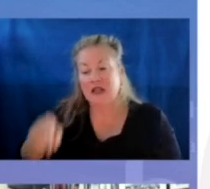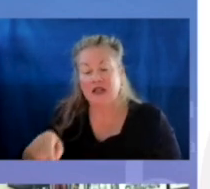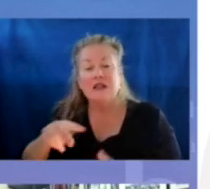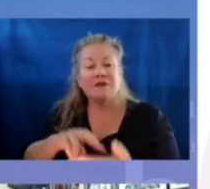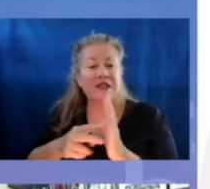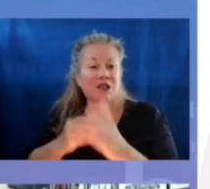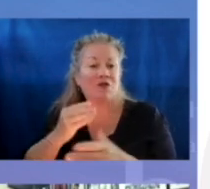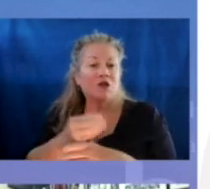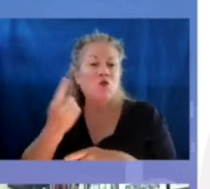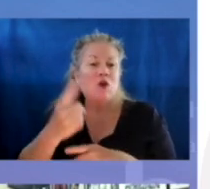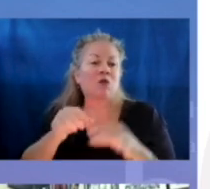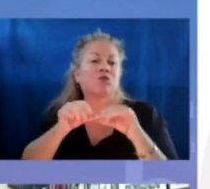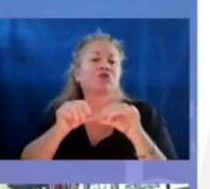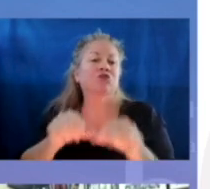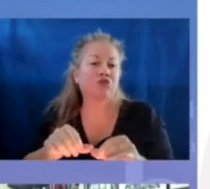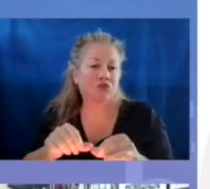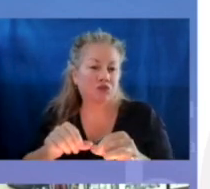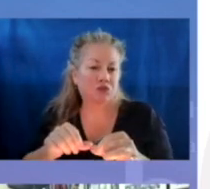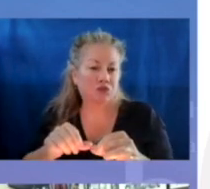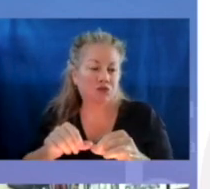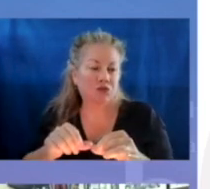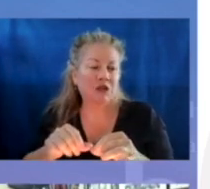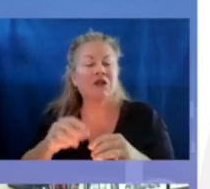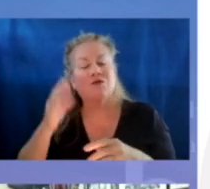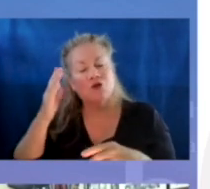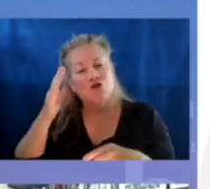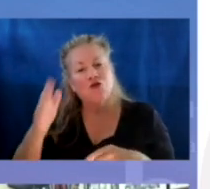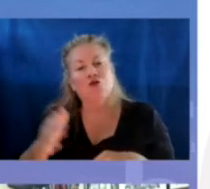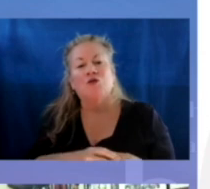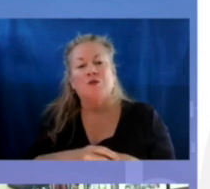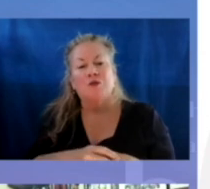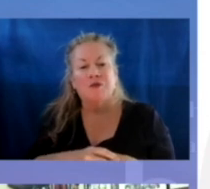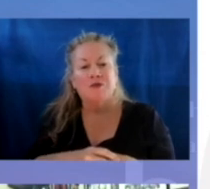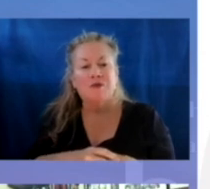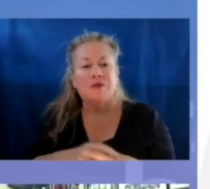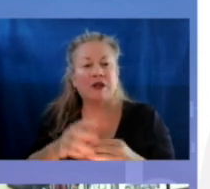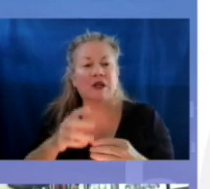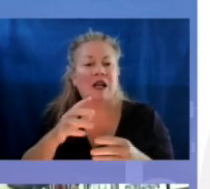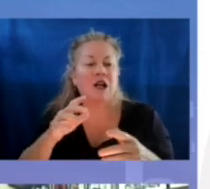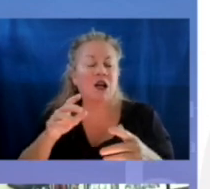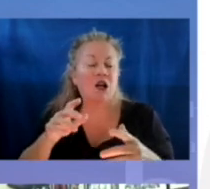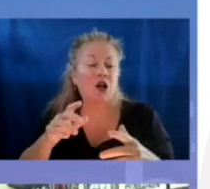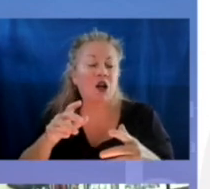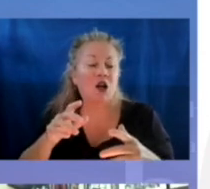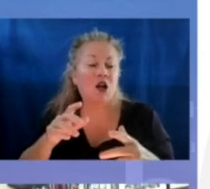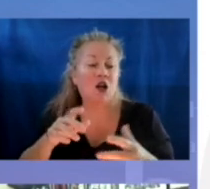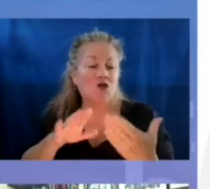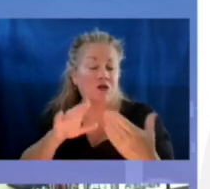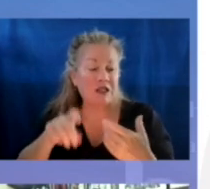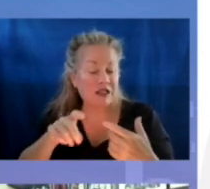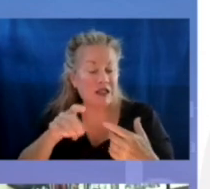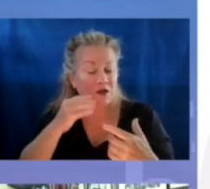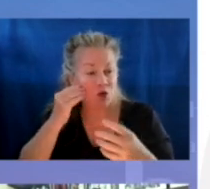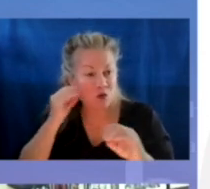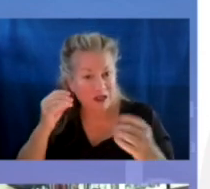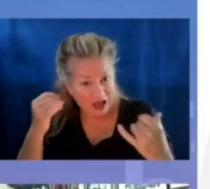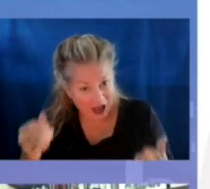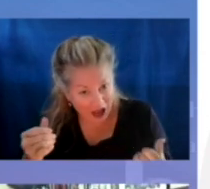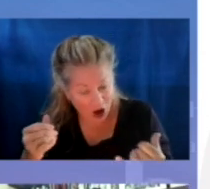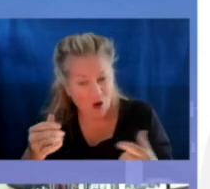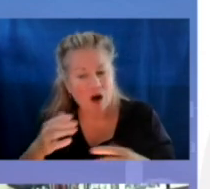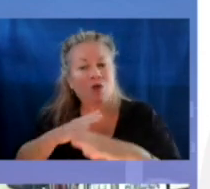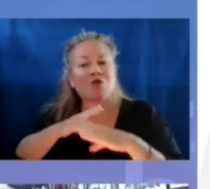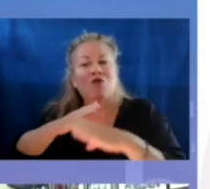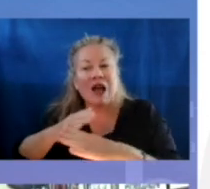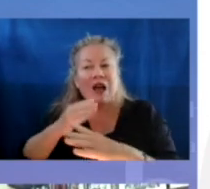this intervention one that lasts into the future and, again, can both address the needs of students who are experiencing homelessness now, but